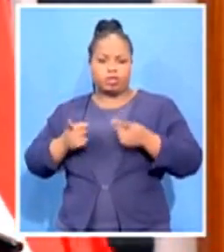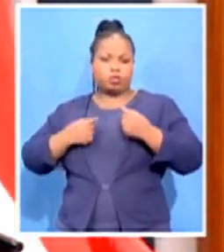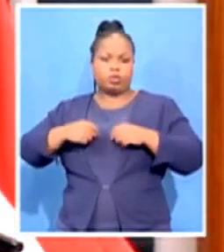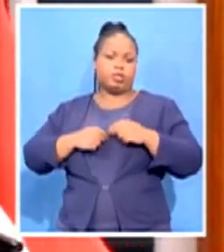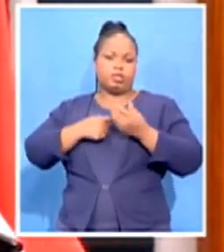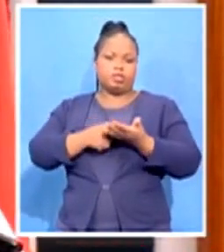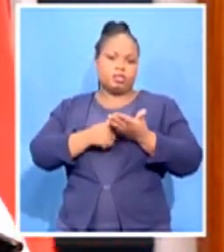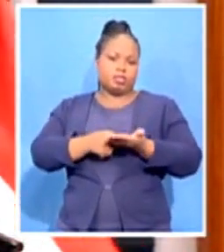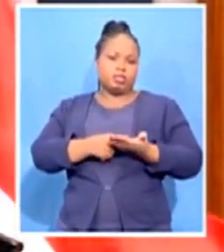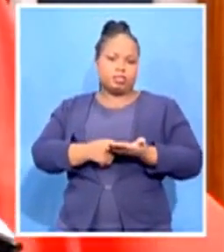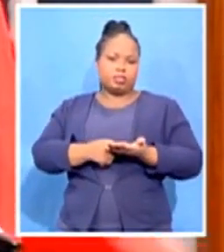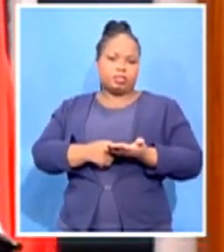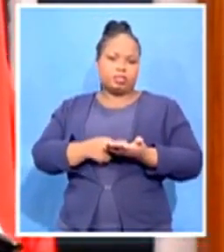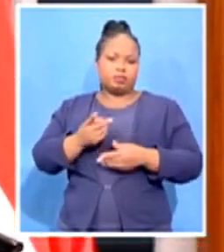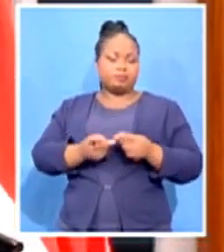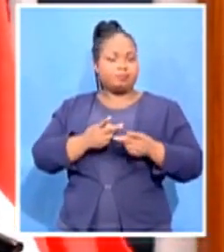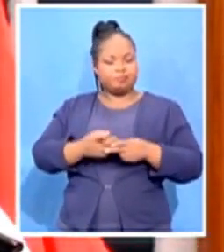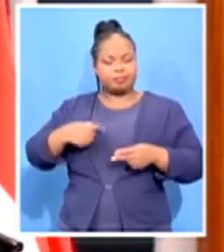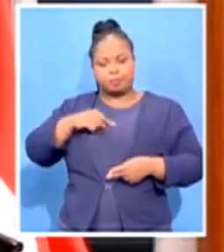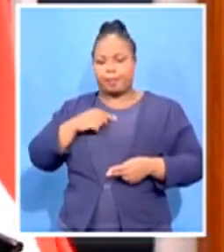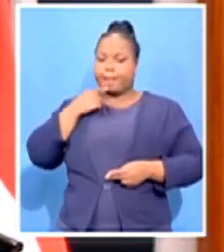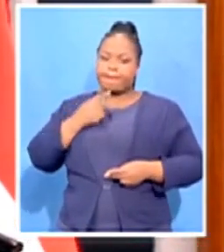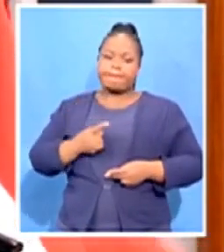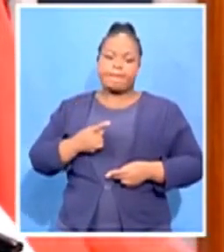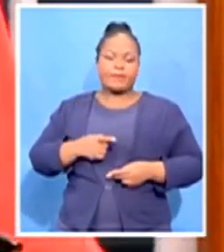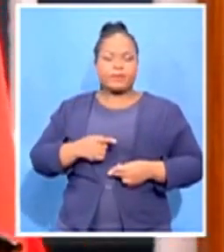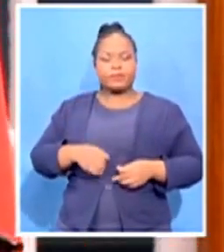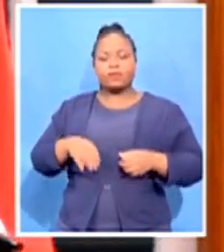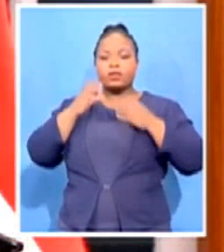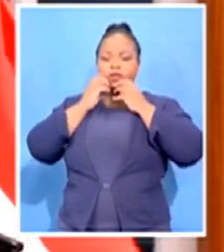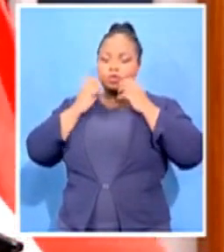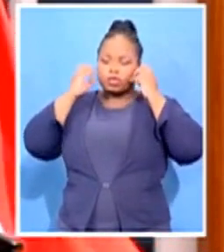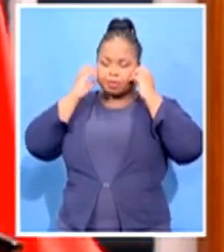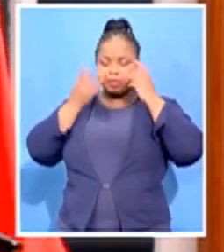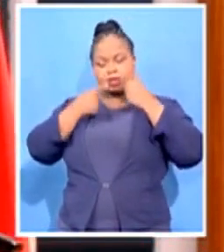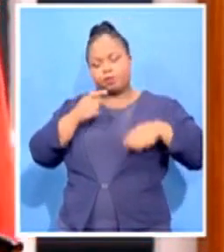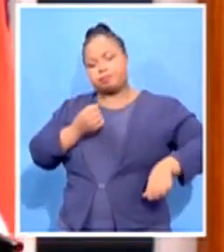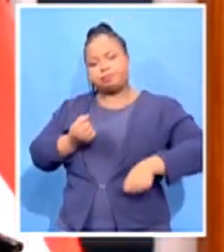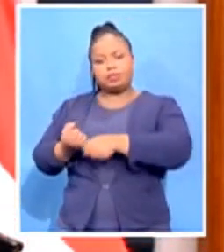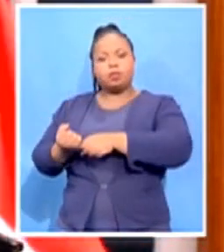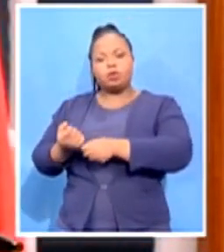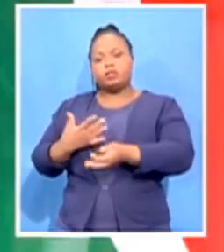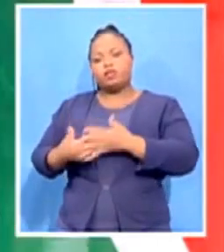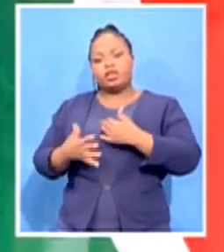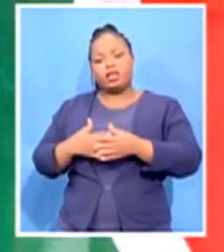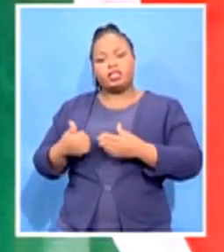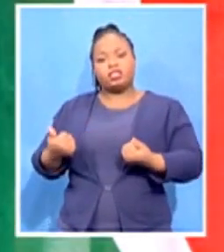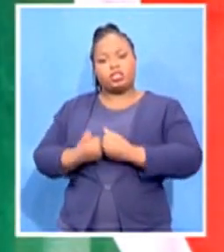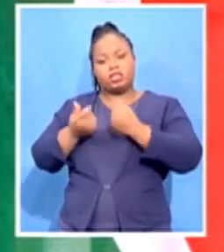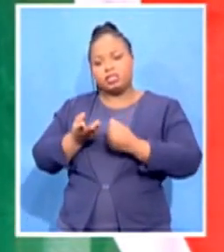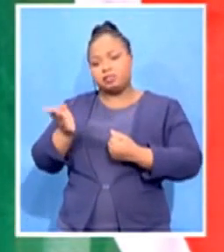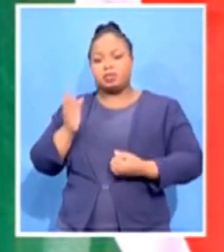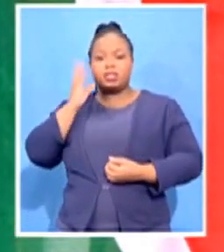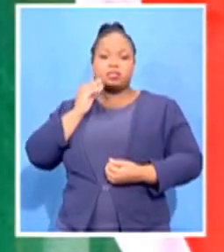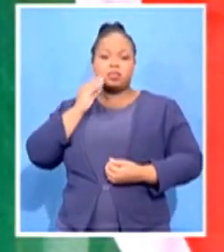that we support Mozambique in all the challenges that it is facing at this point in time. The